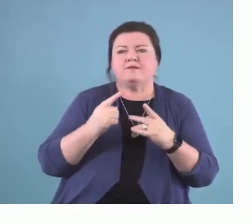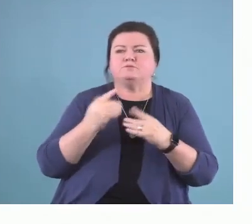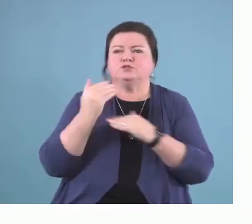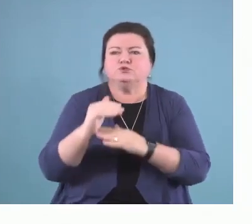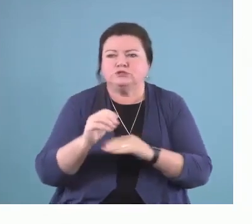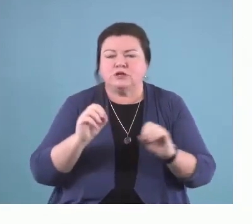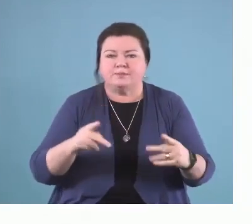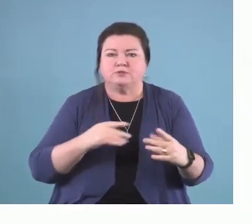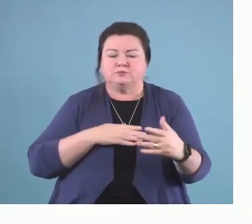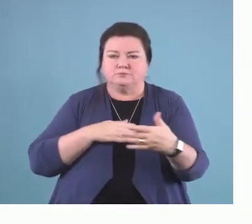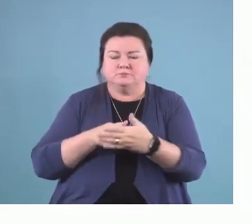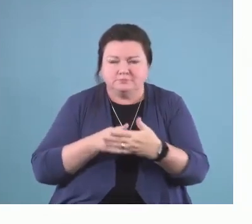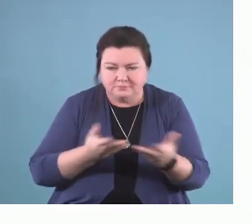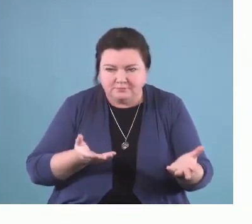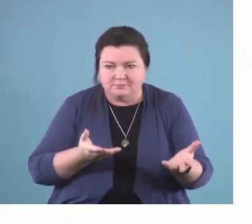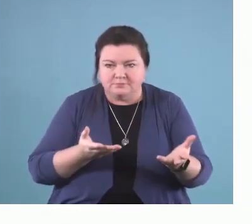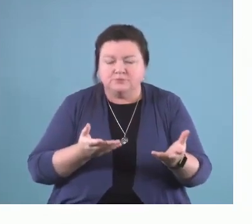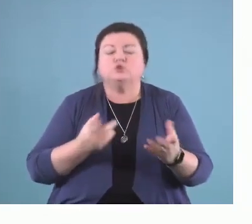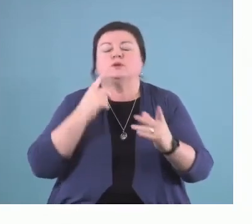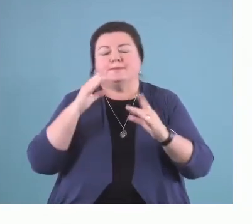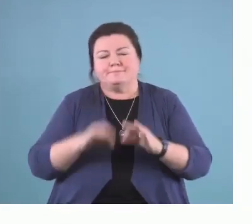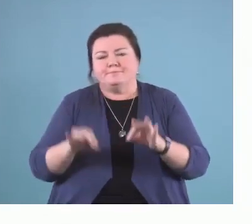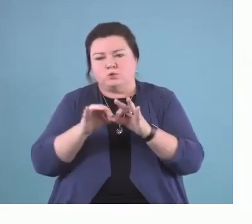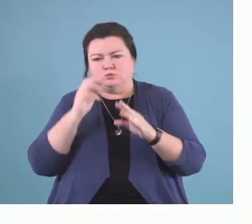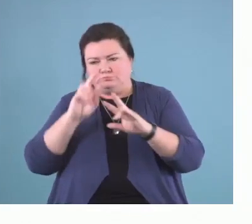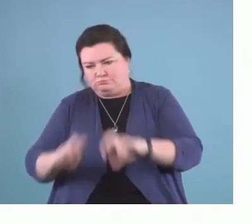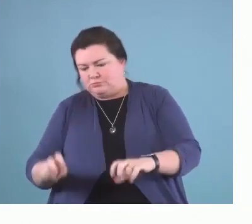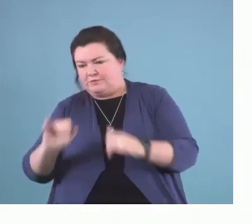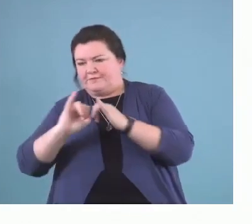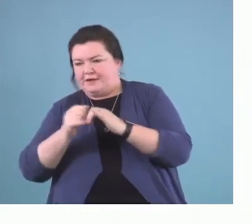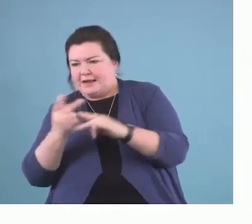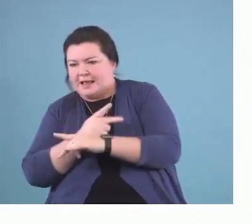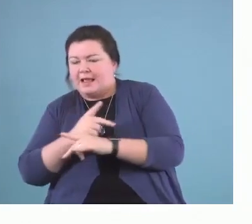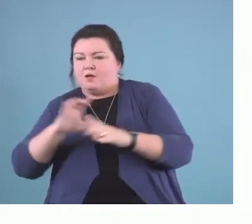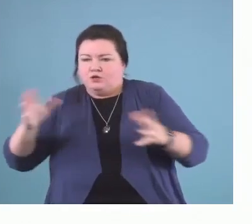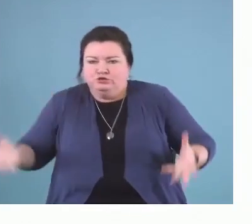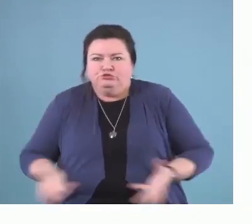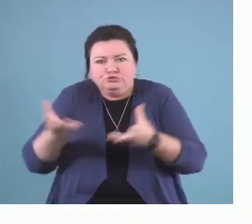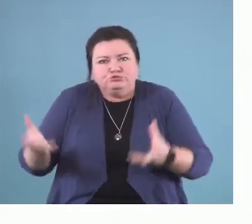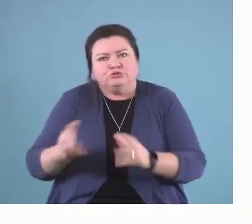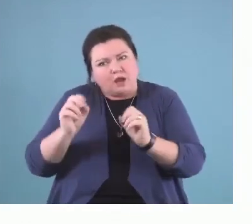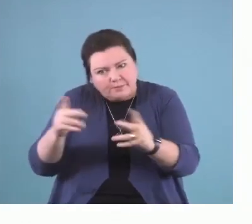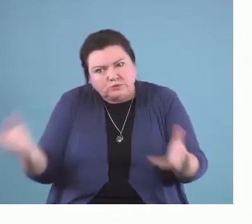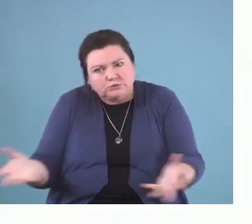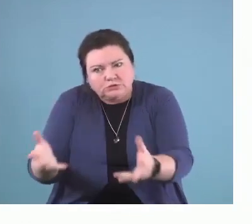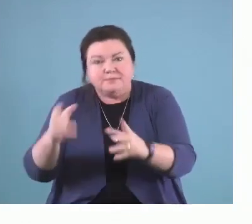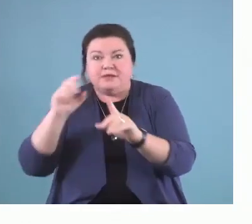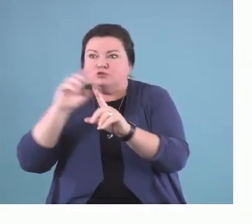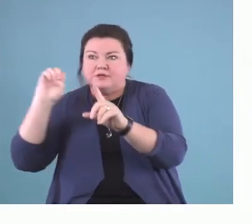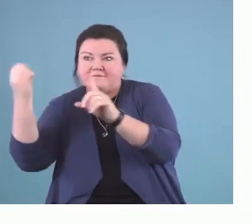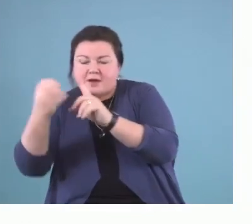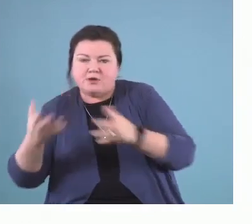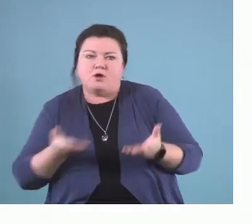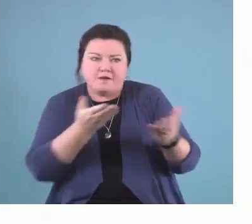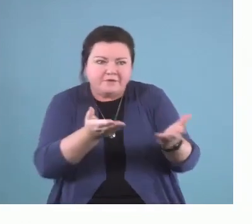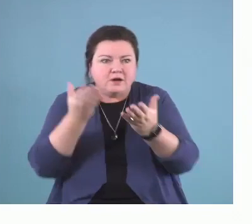So, it's important to focus on developing or finding, ensuring opportunities are afforded by the environment so that